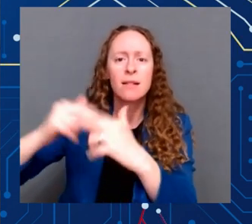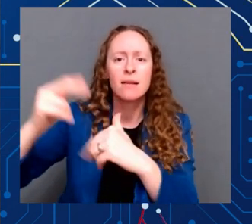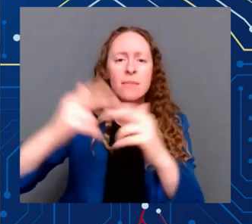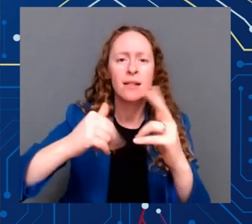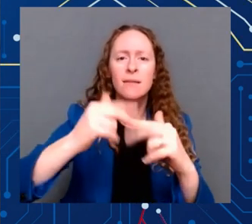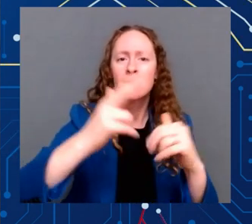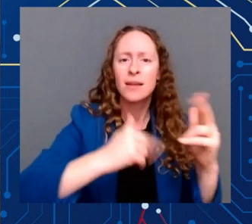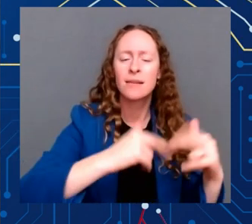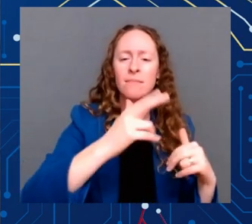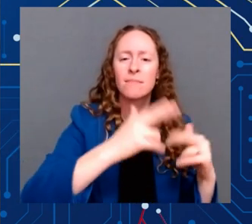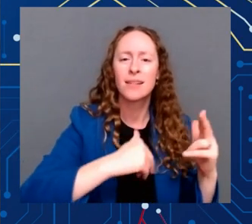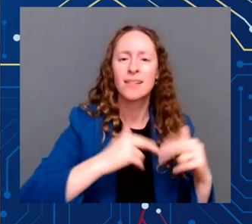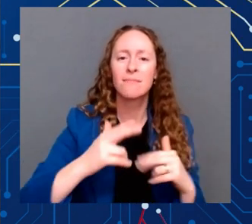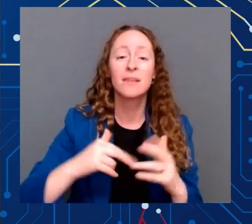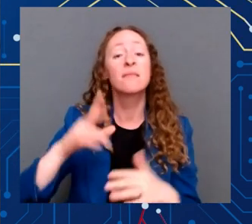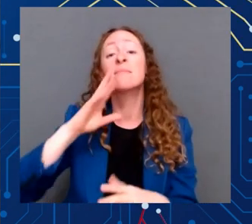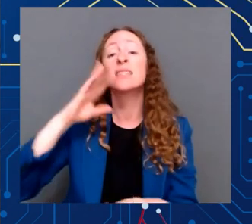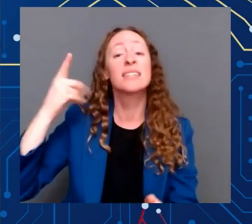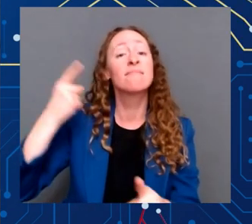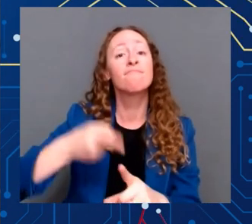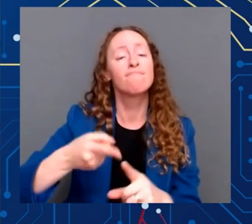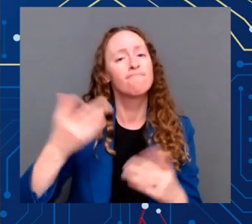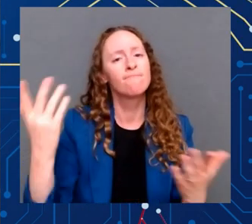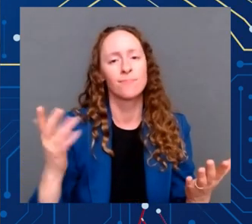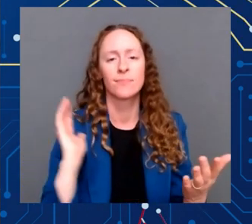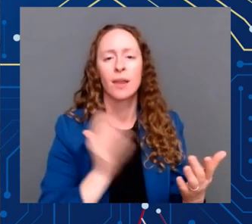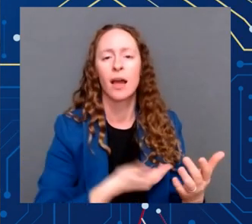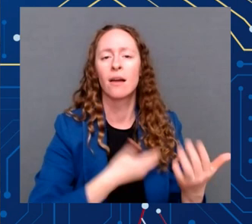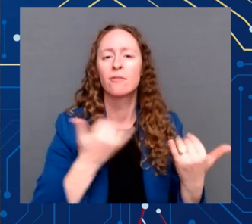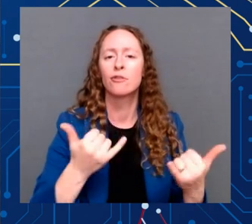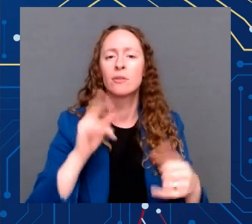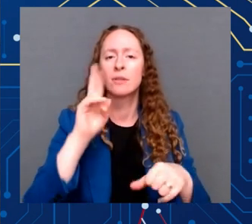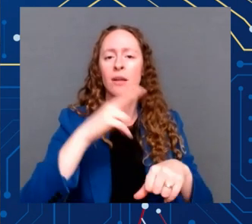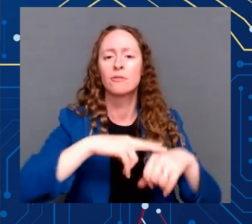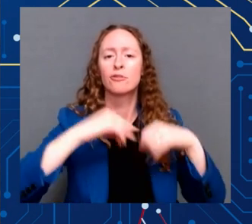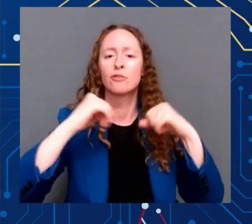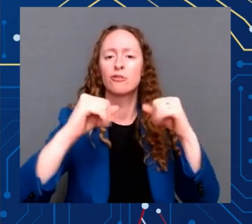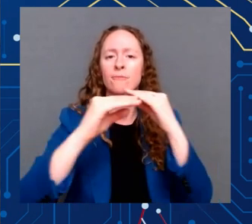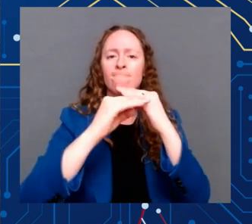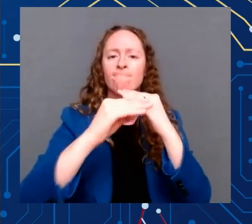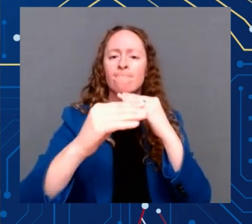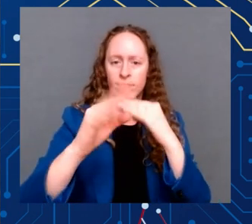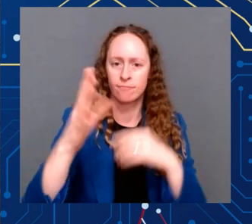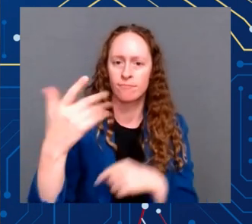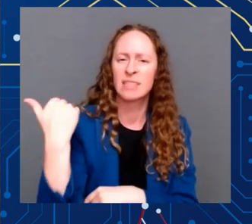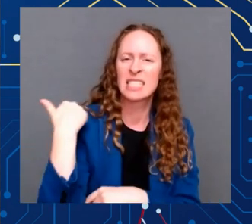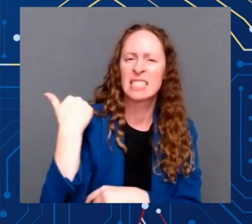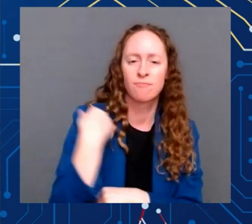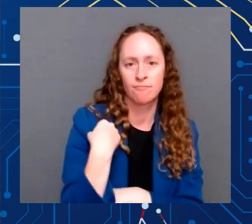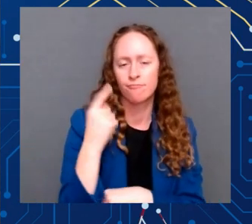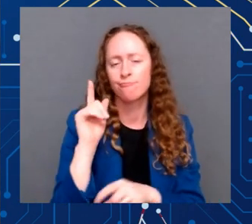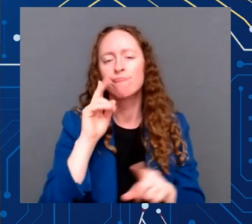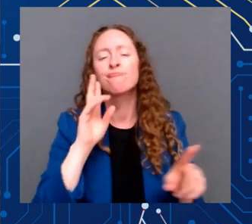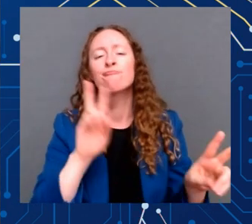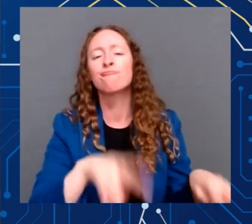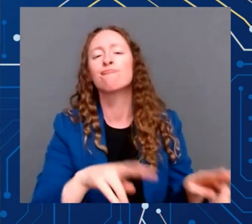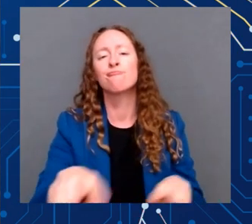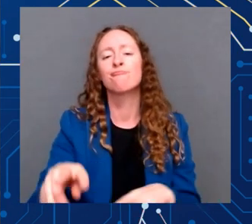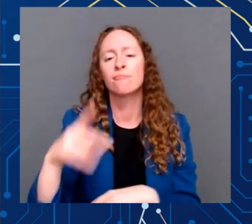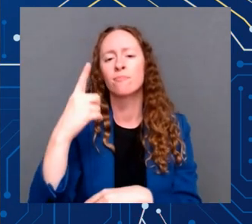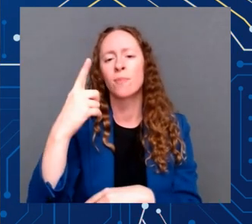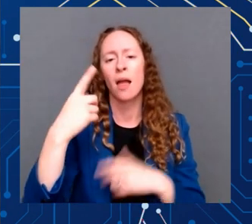in Alabama where they're making the Javelin missiles that we're supplying Ukraine to defend themselves against Putin's unprovoked war.